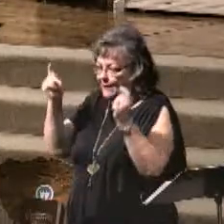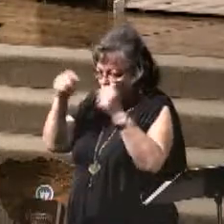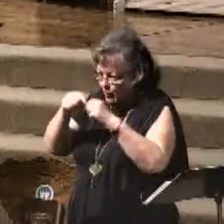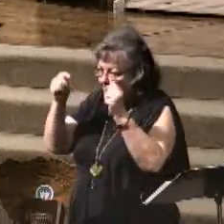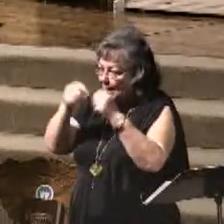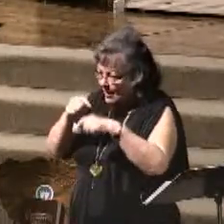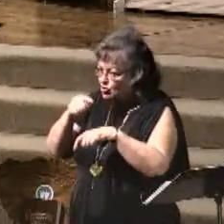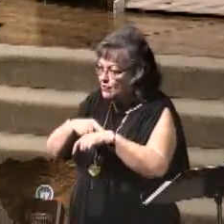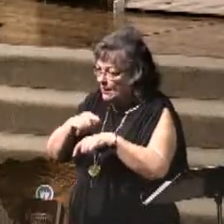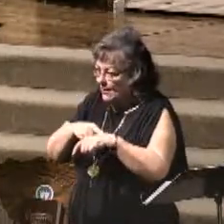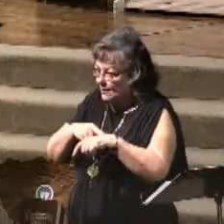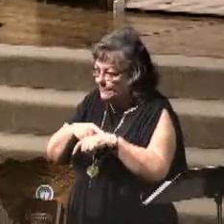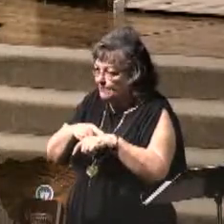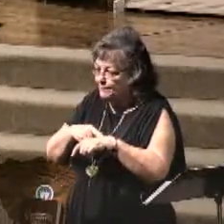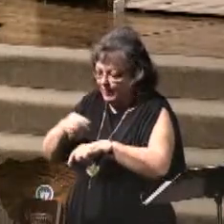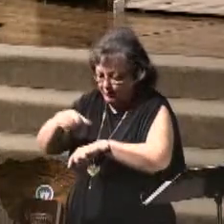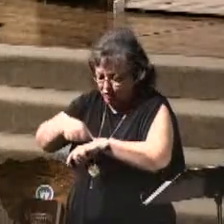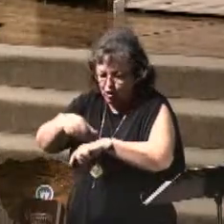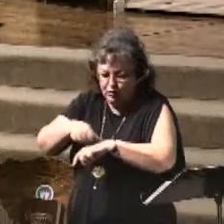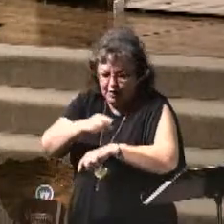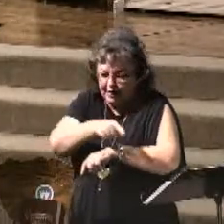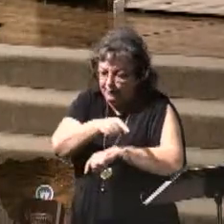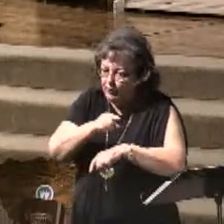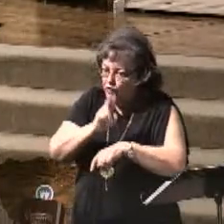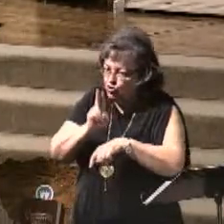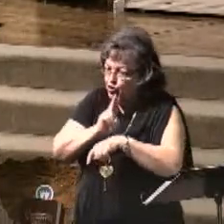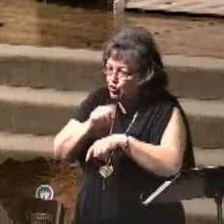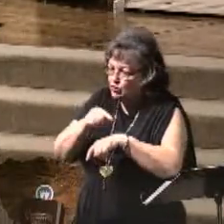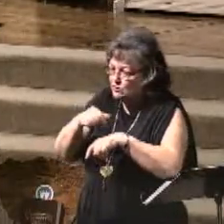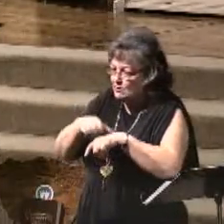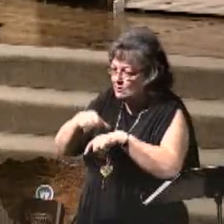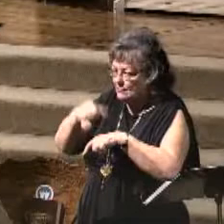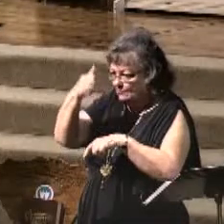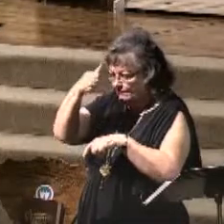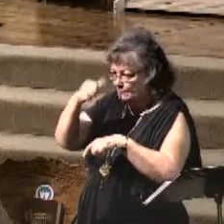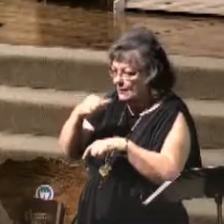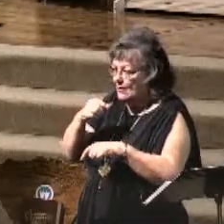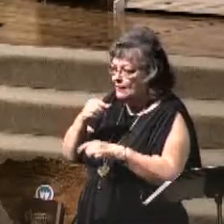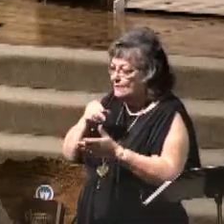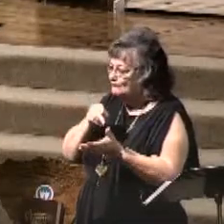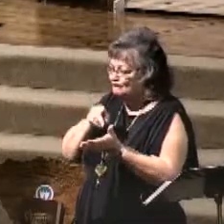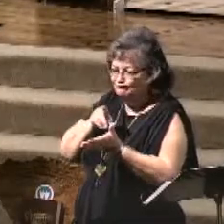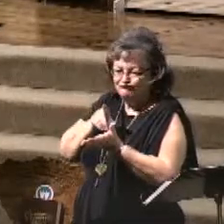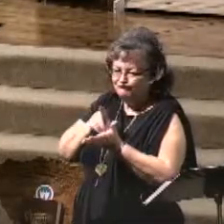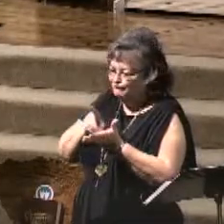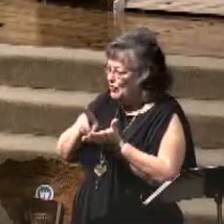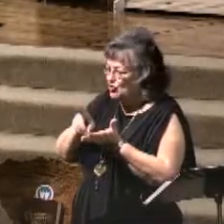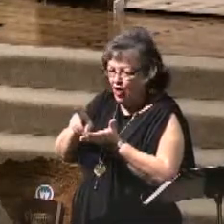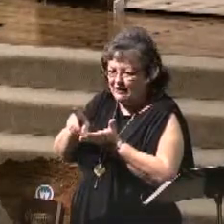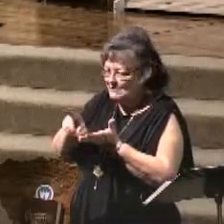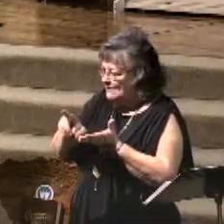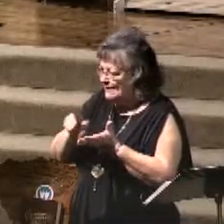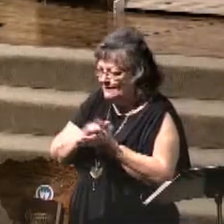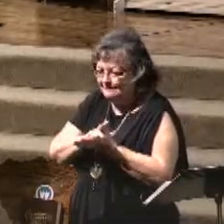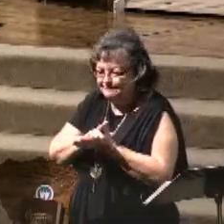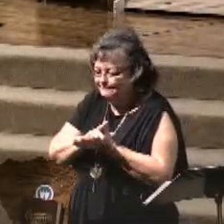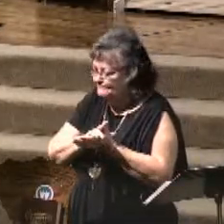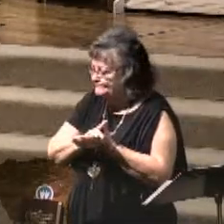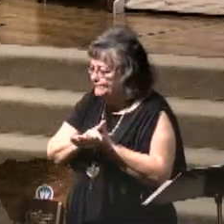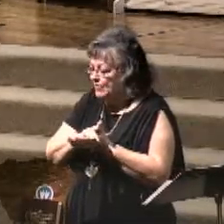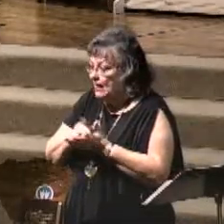and people use this incorrectly and dishonestly, but he that endureth to the end